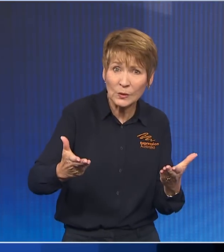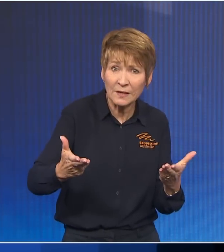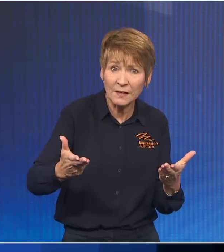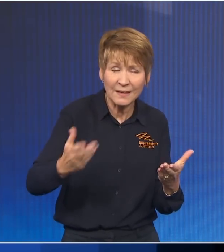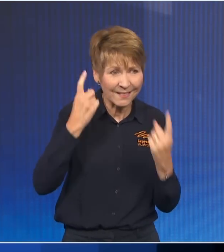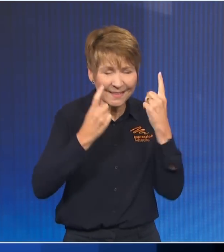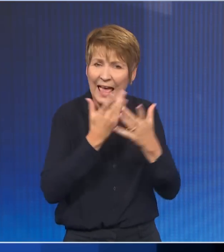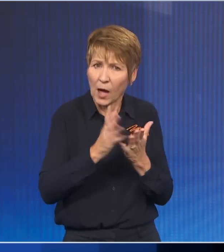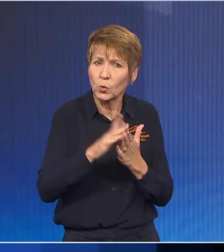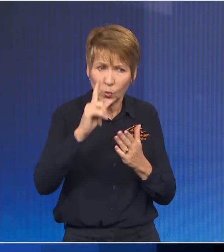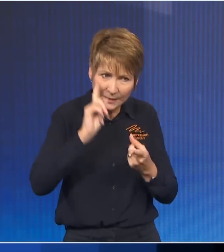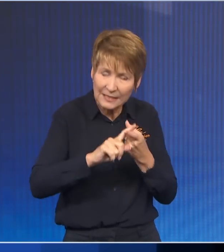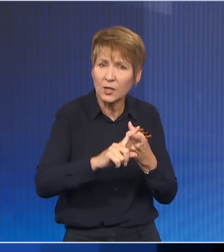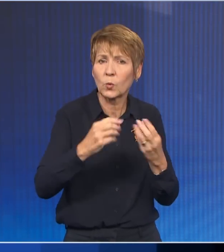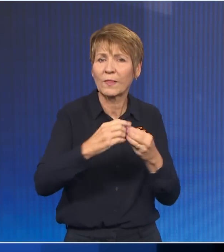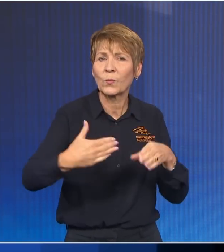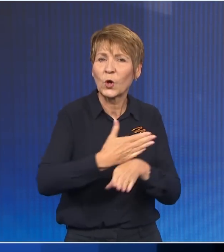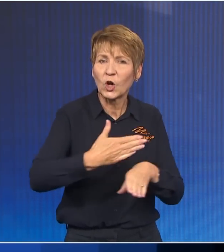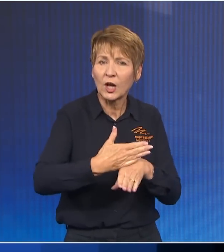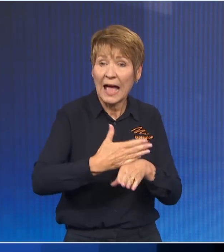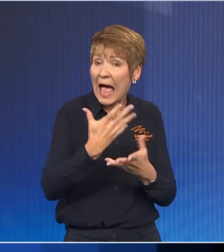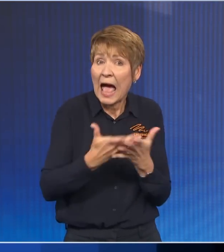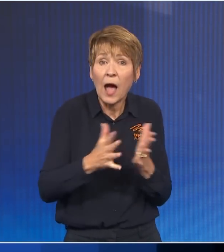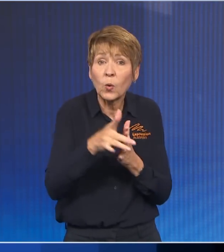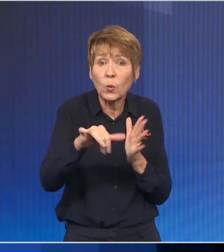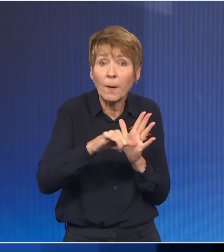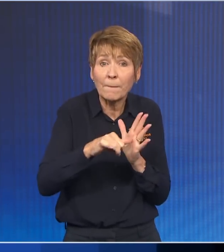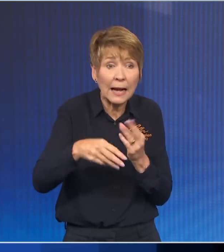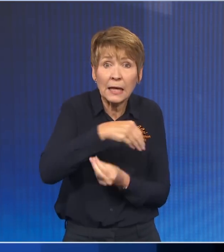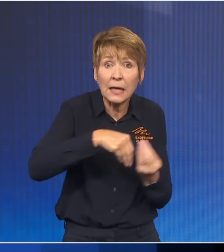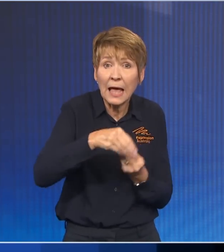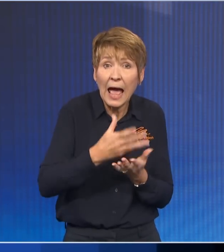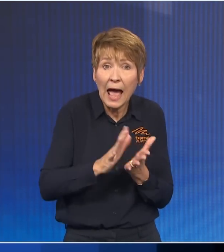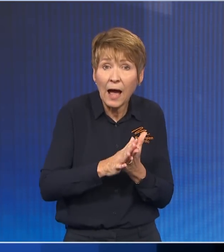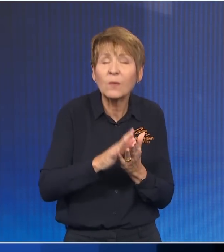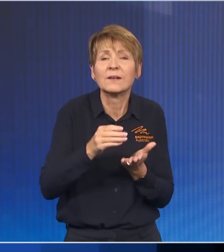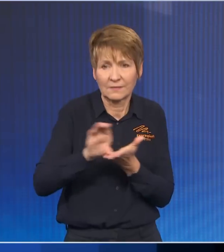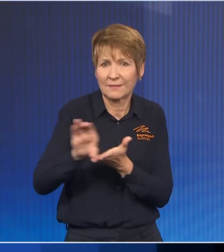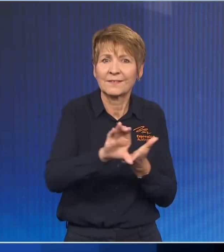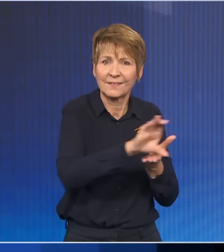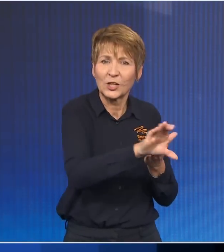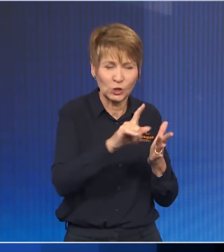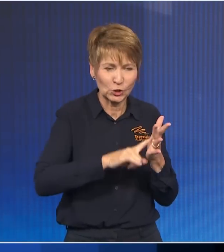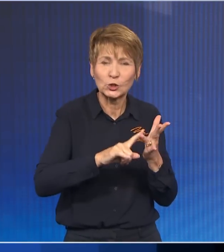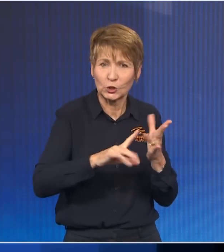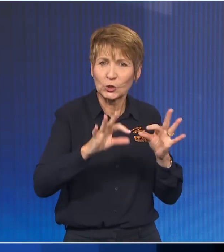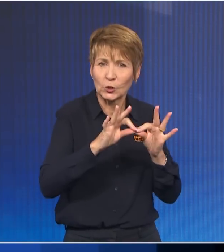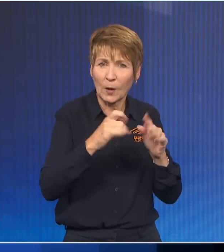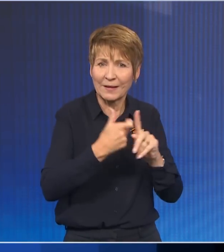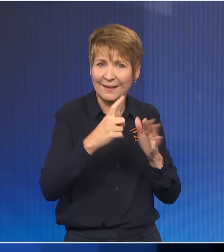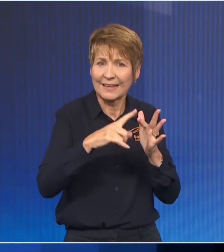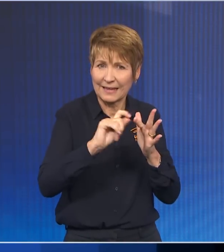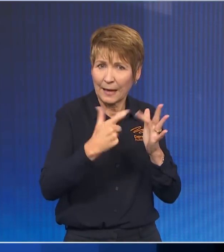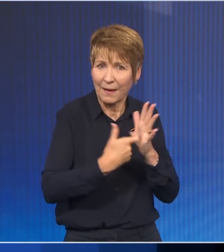course that was with the JobKeeper payment, we ensured that around 800,000 Australians maintained that connection to their